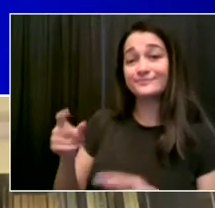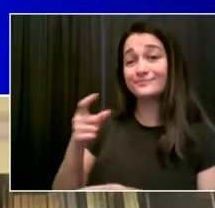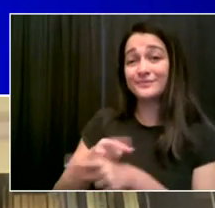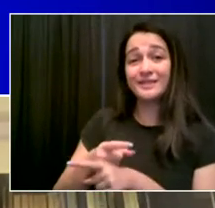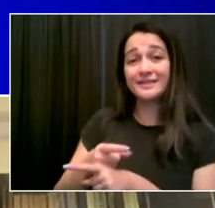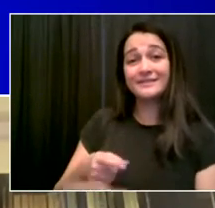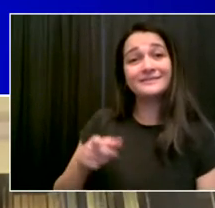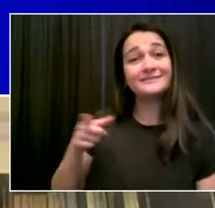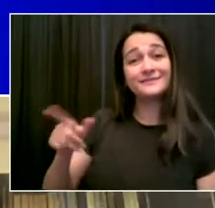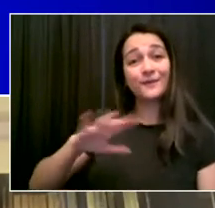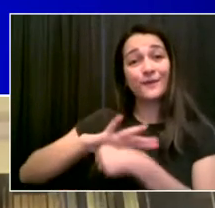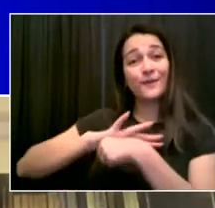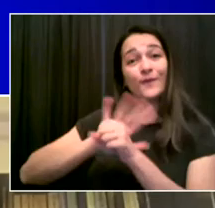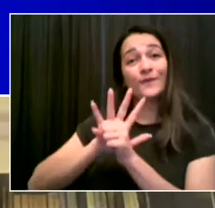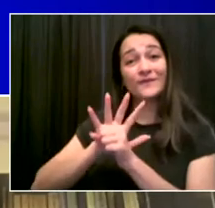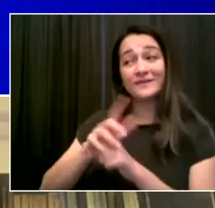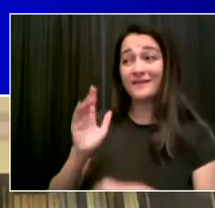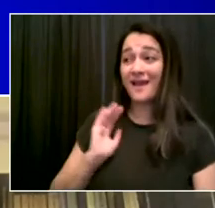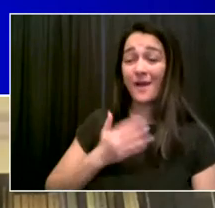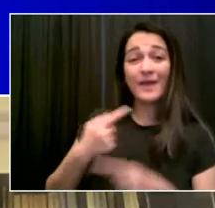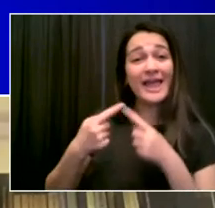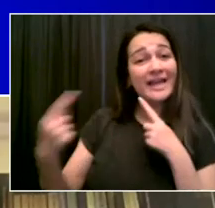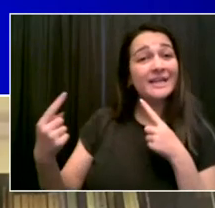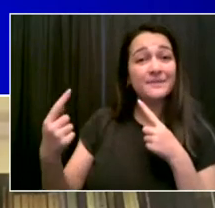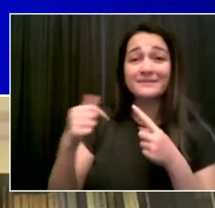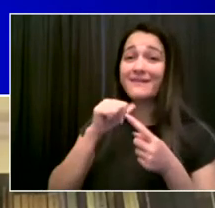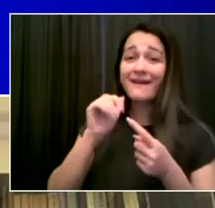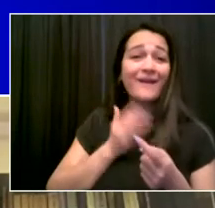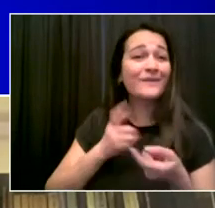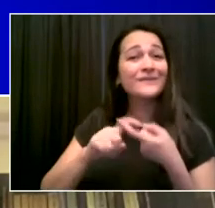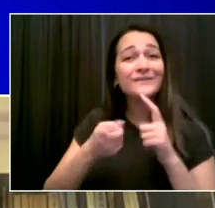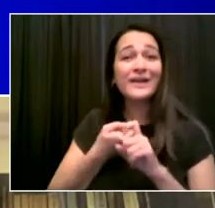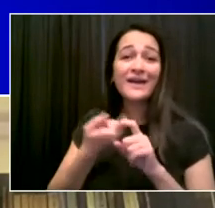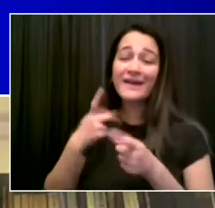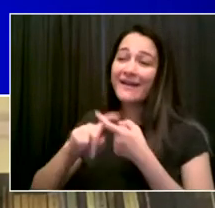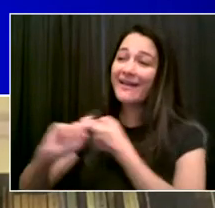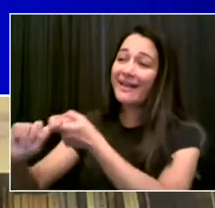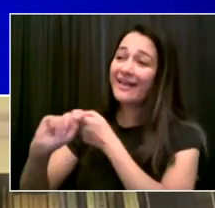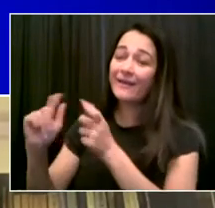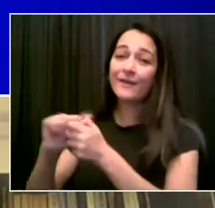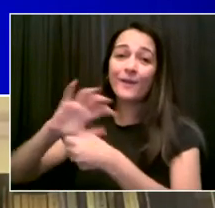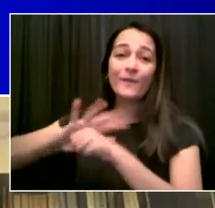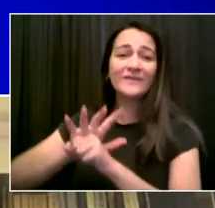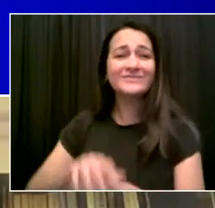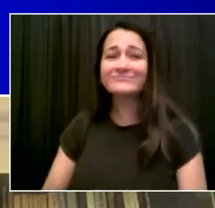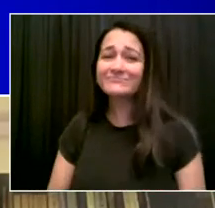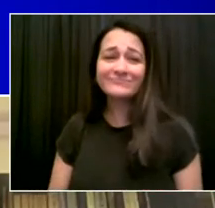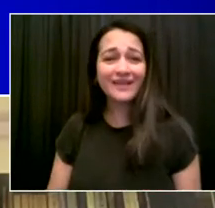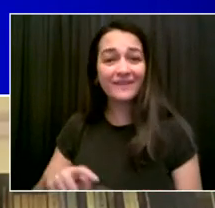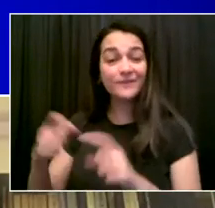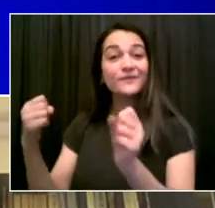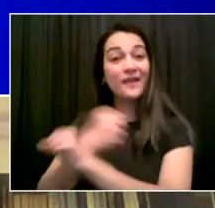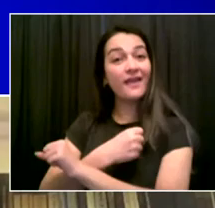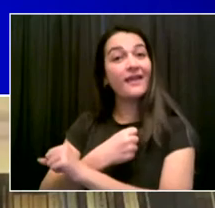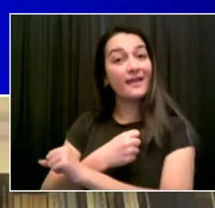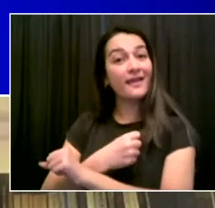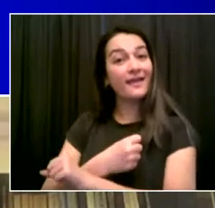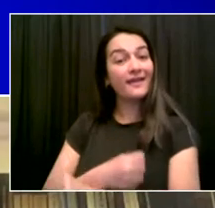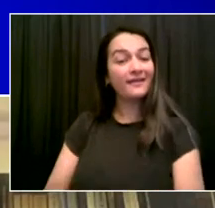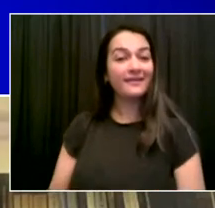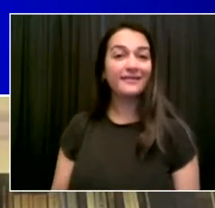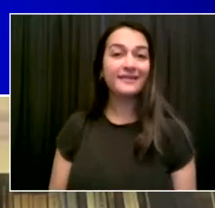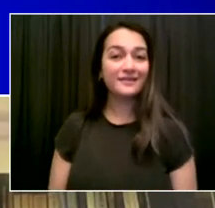enemies going after all of us. And we've got to do something different if we're going to make an impact.